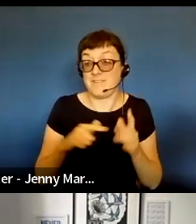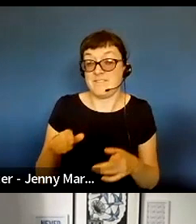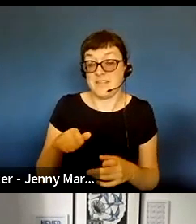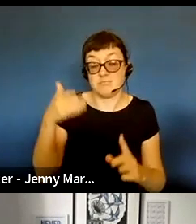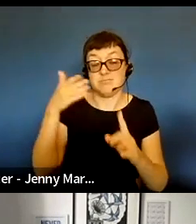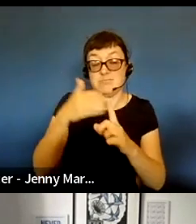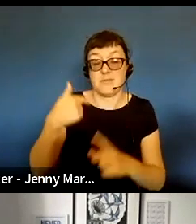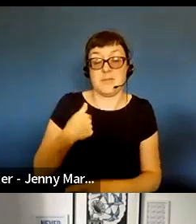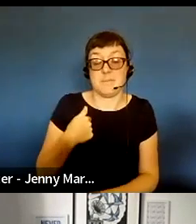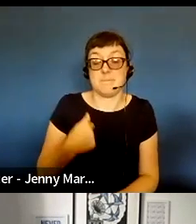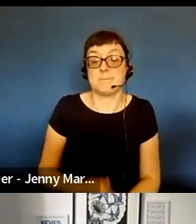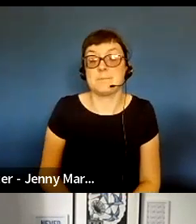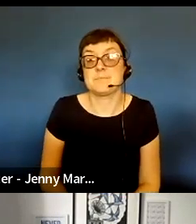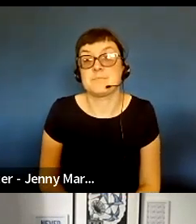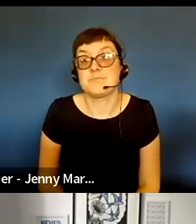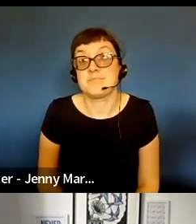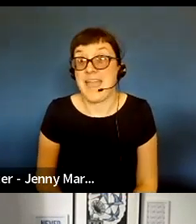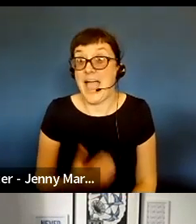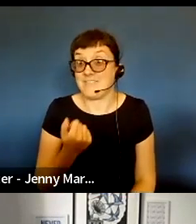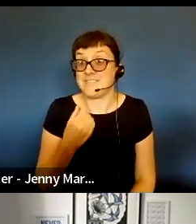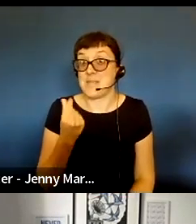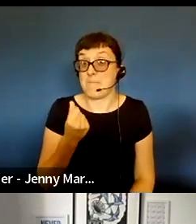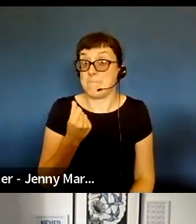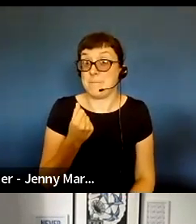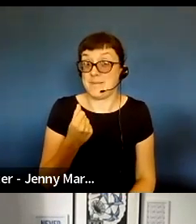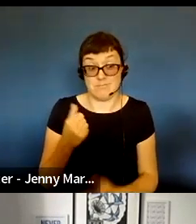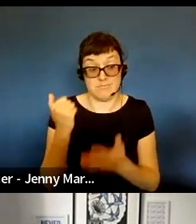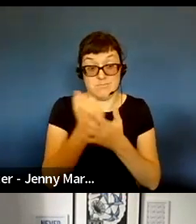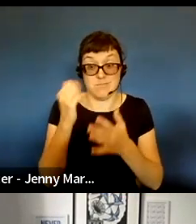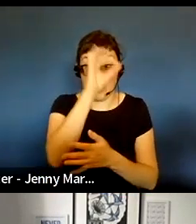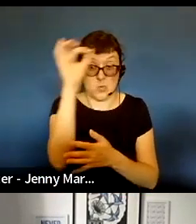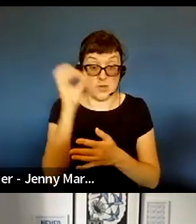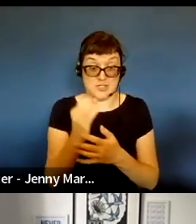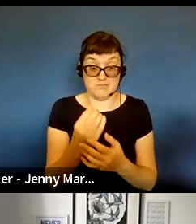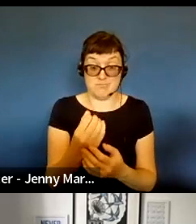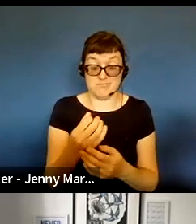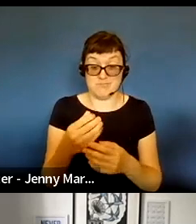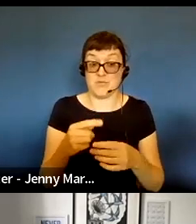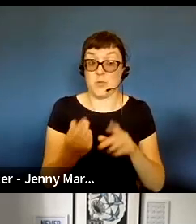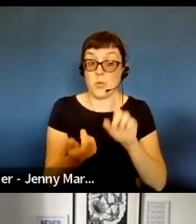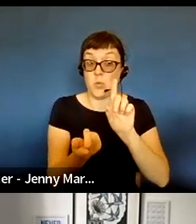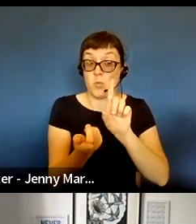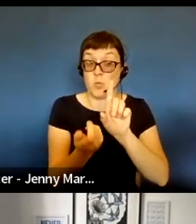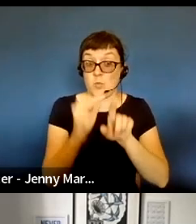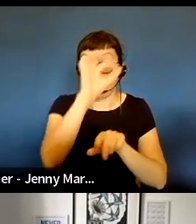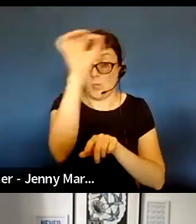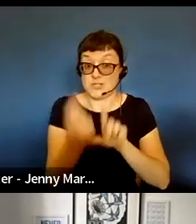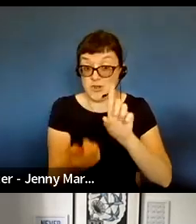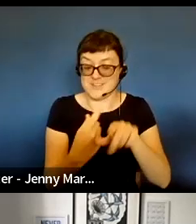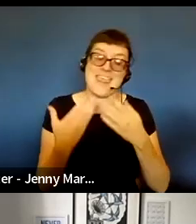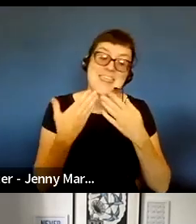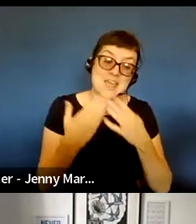And so we've got some really great questions coming through on the Q and a function. Thank you, everybody.